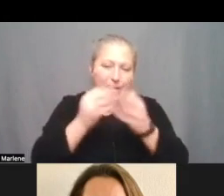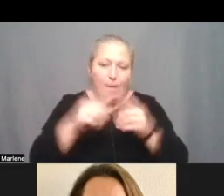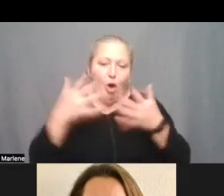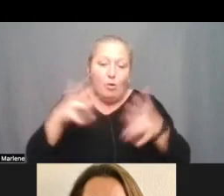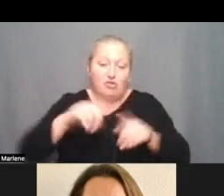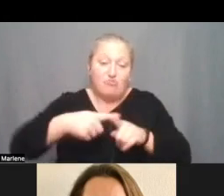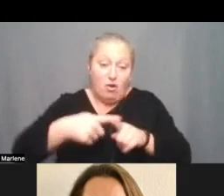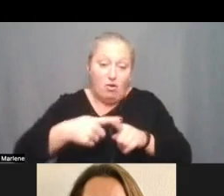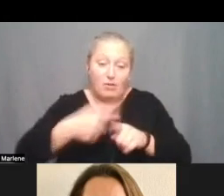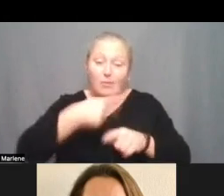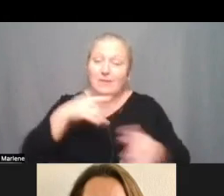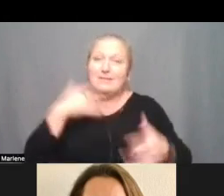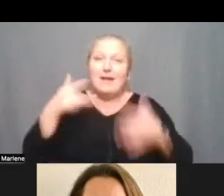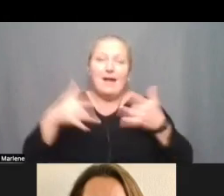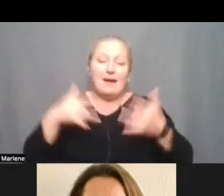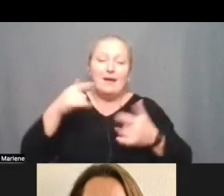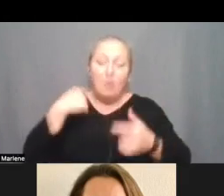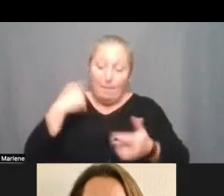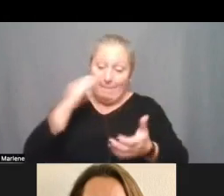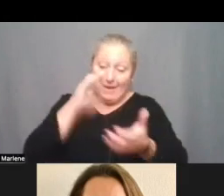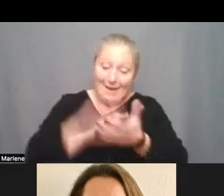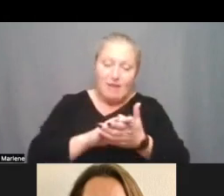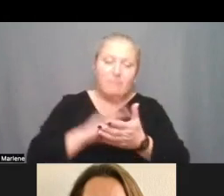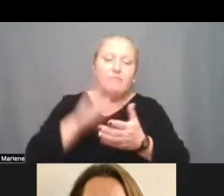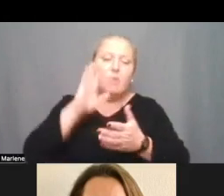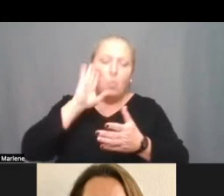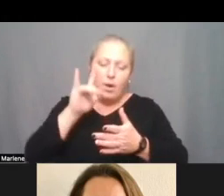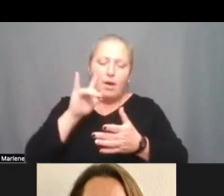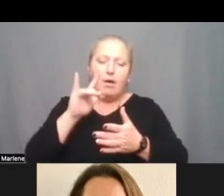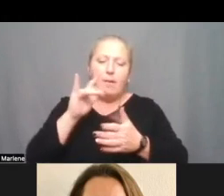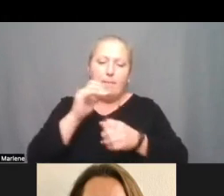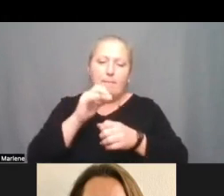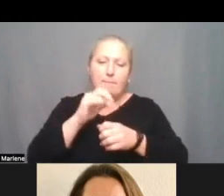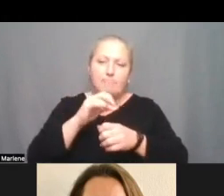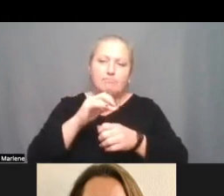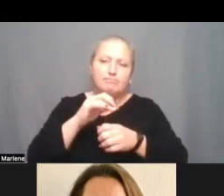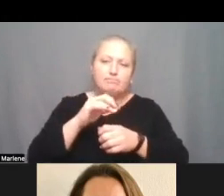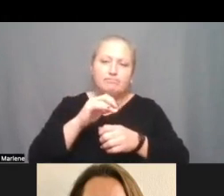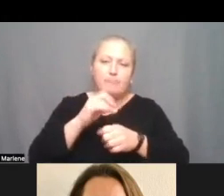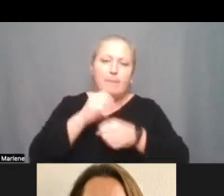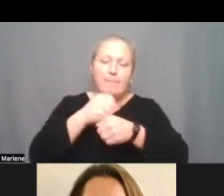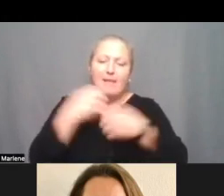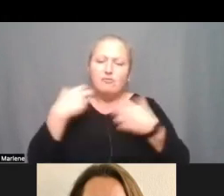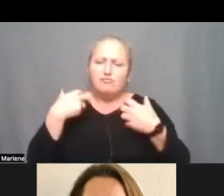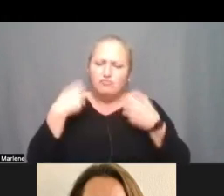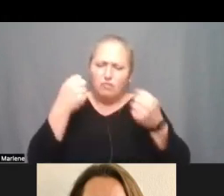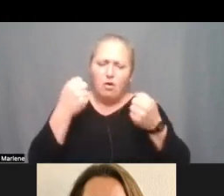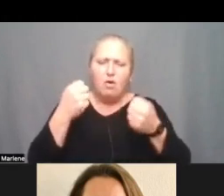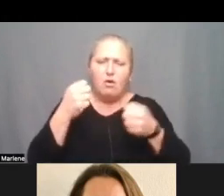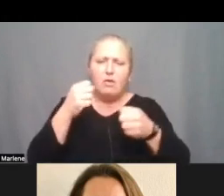excited about it and we believe it's really going to strengthen the strategic plan work that is